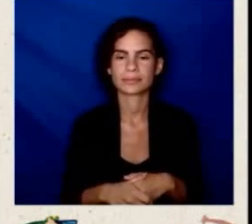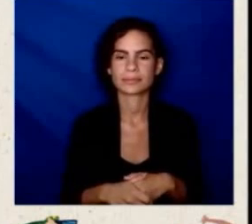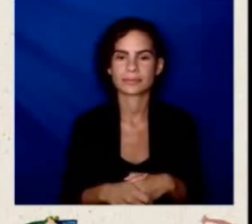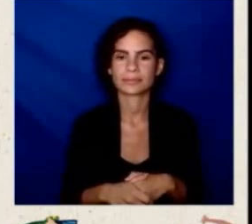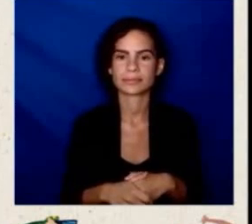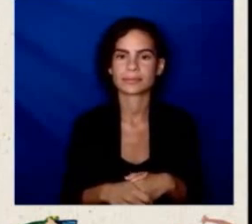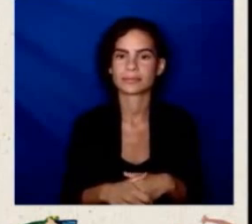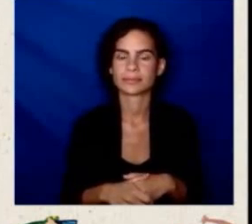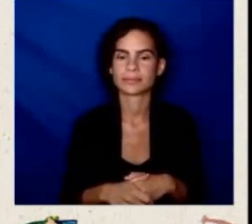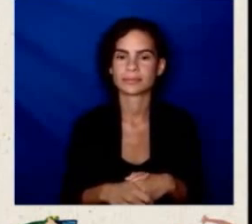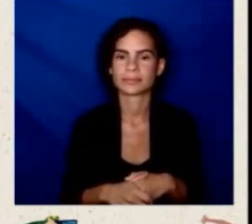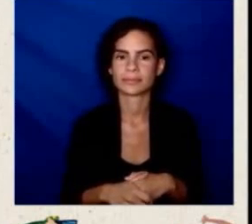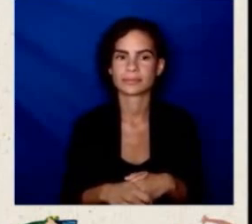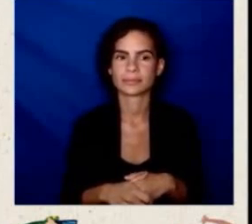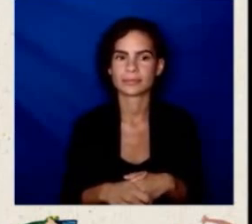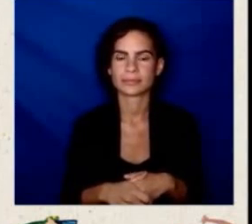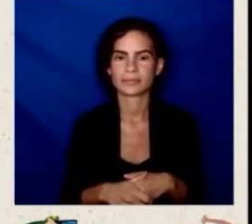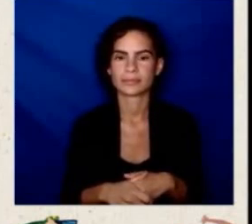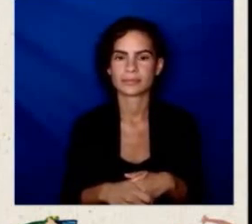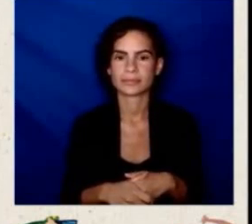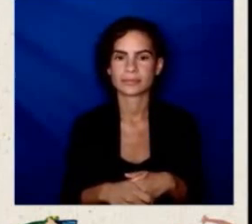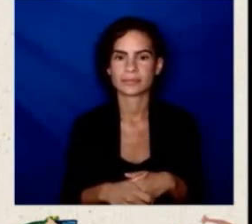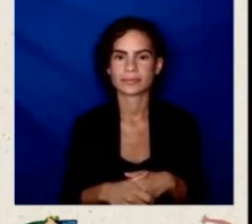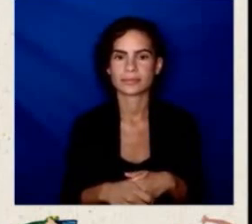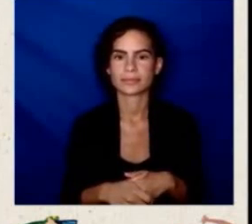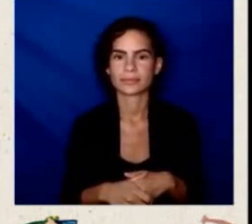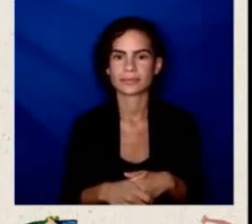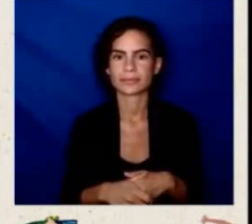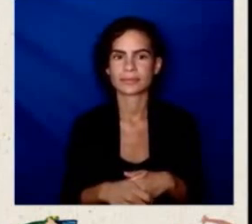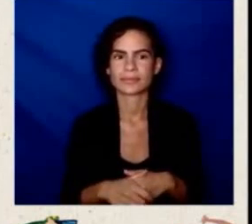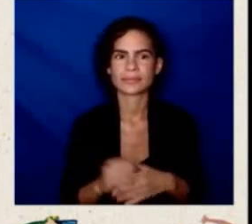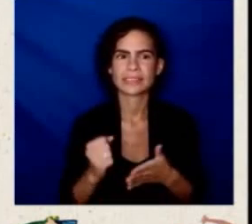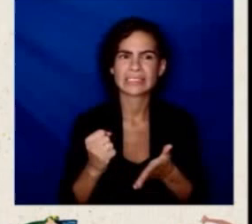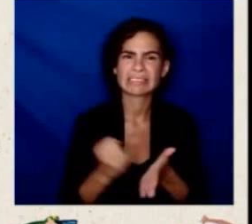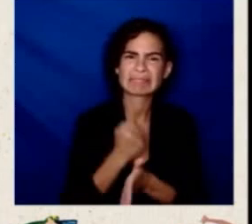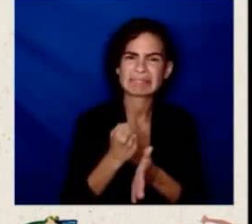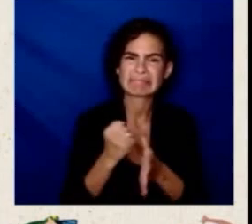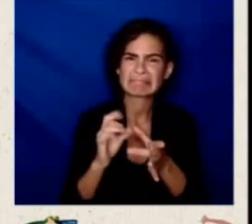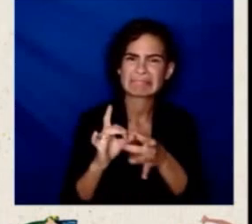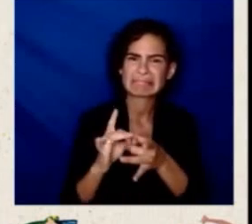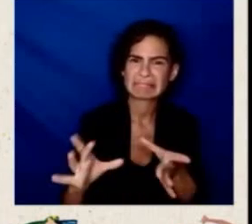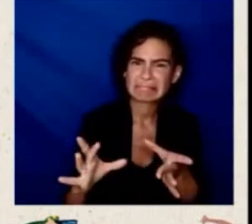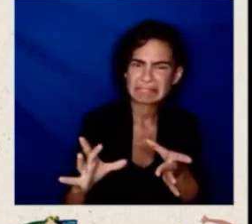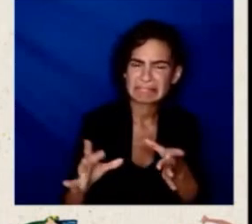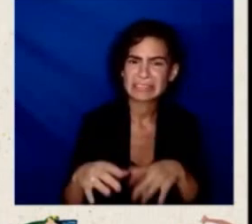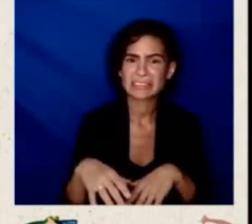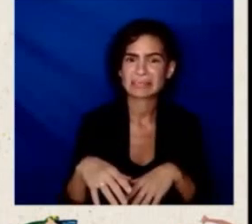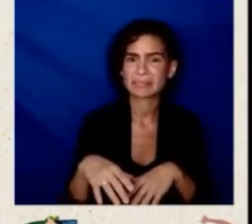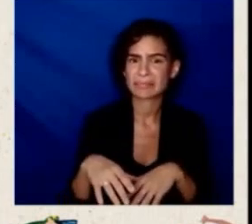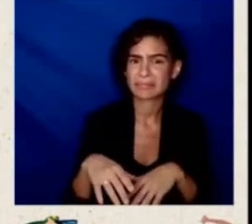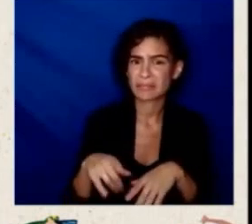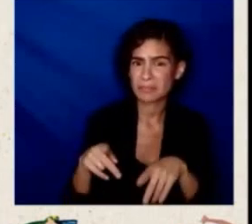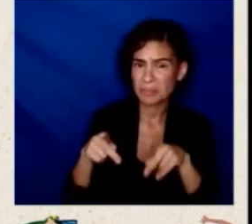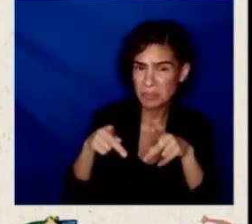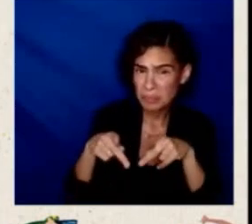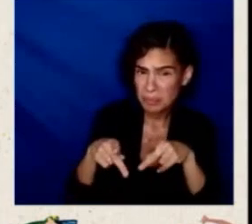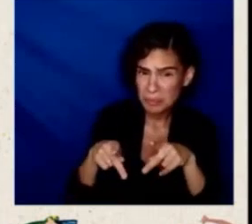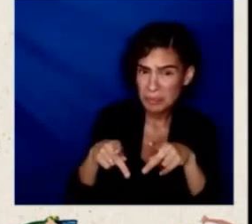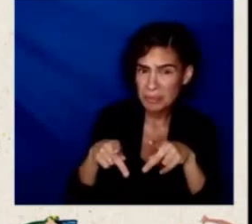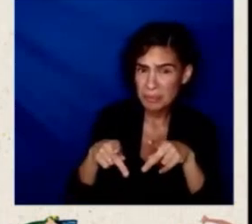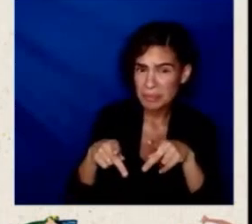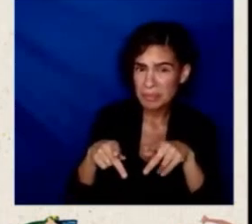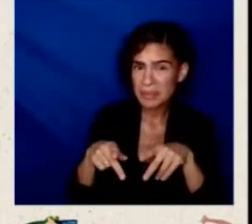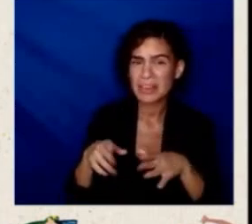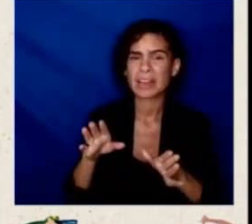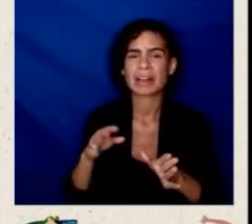We may have lost you here. With your permission, Xiomara, I think we lost you. I'm going to read your question and then